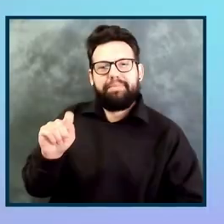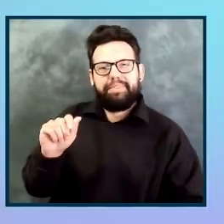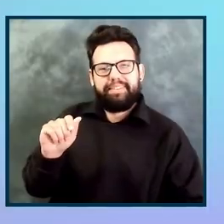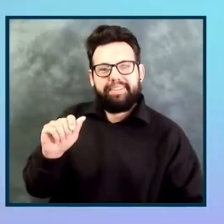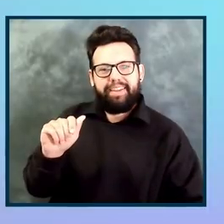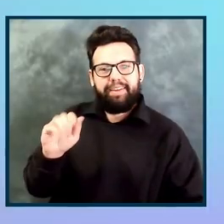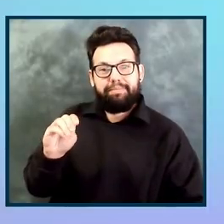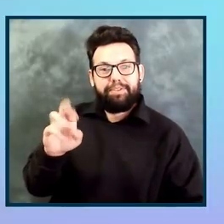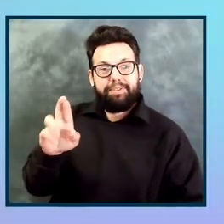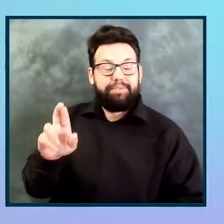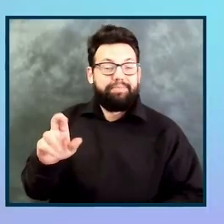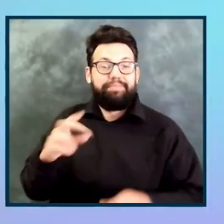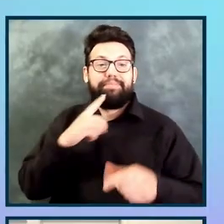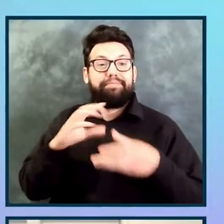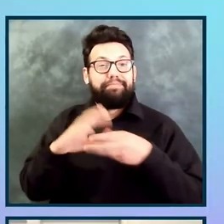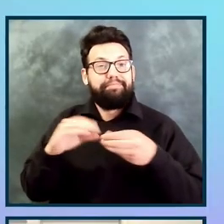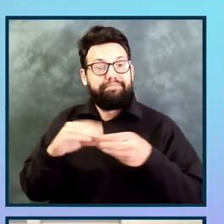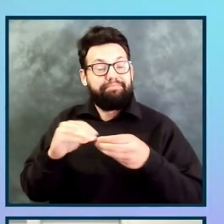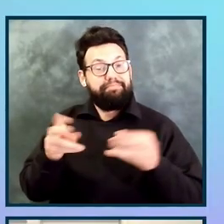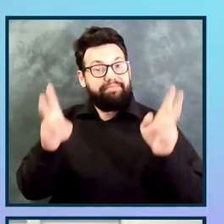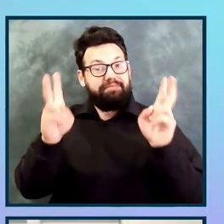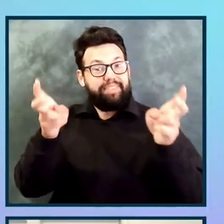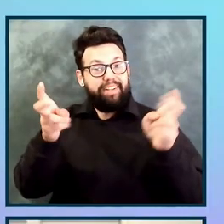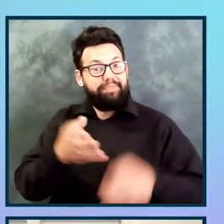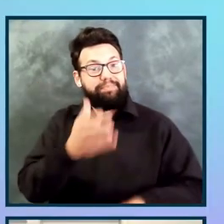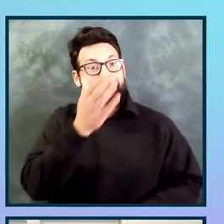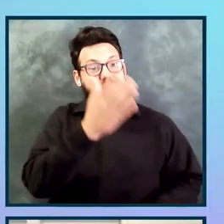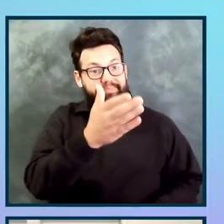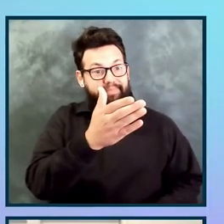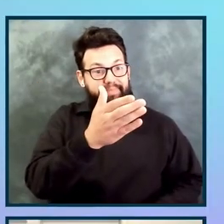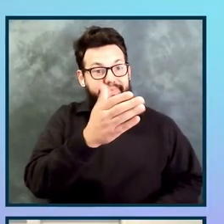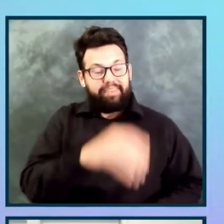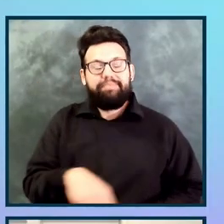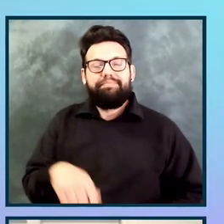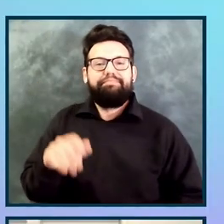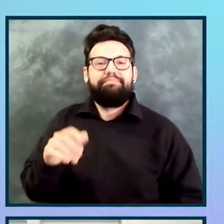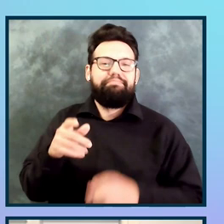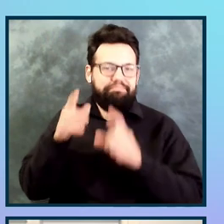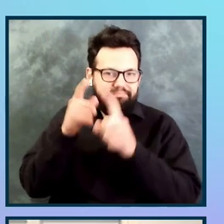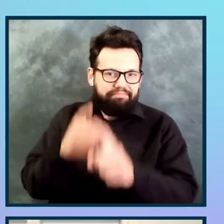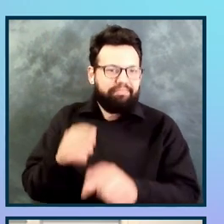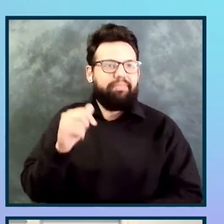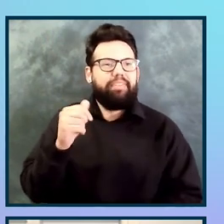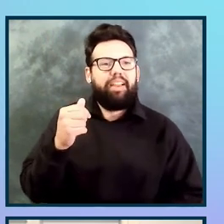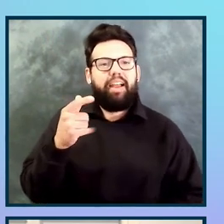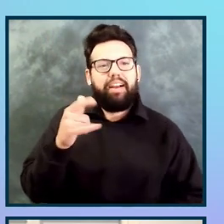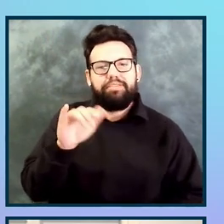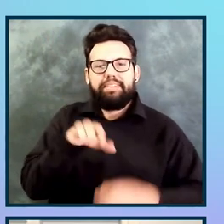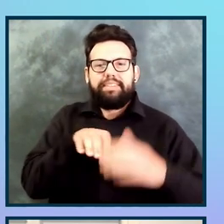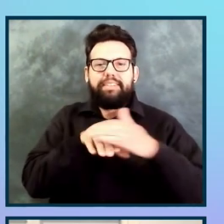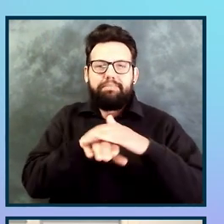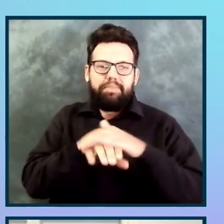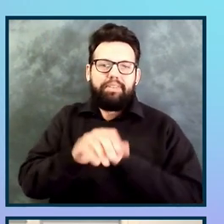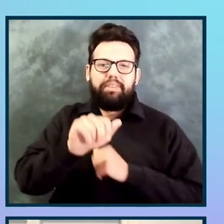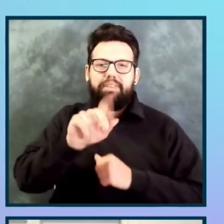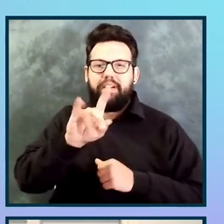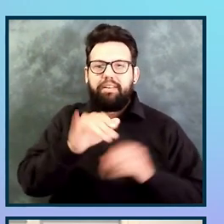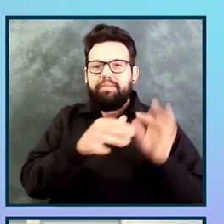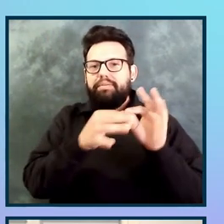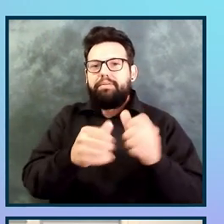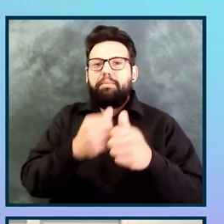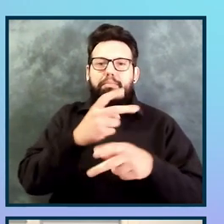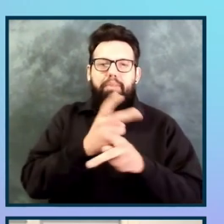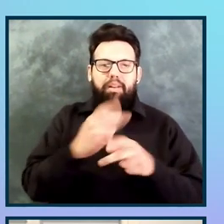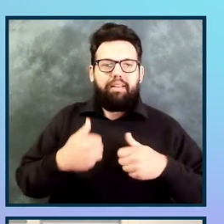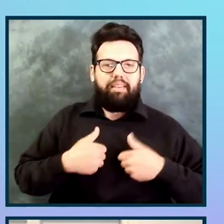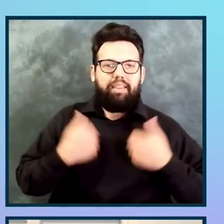The title of our talk is Changing the Way You Think and Work, Agile Accessibility Audits in the Product Life Cycle. And on the